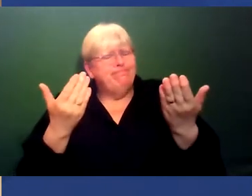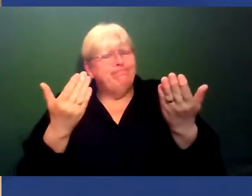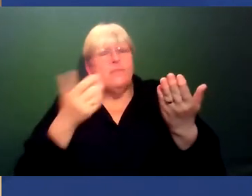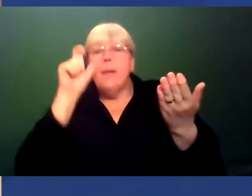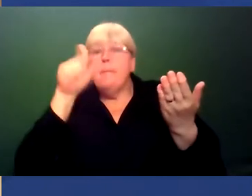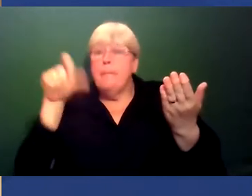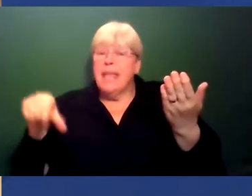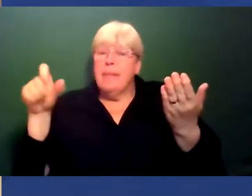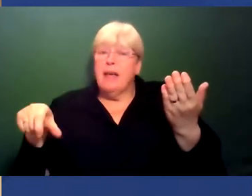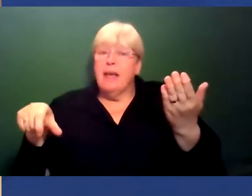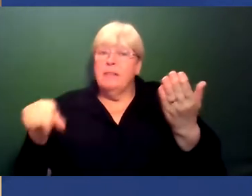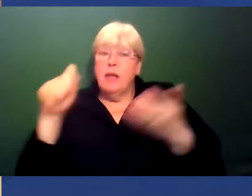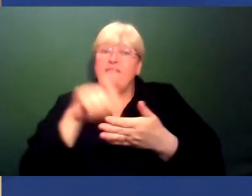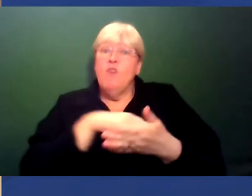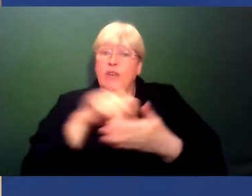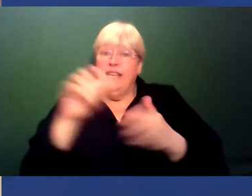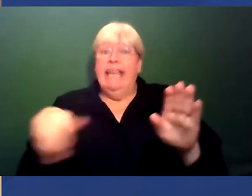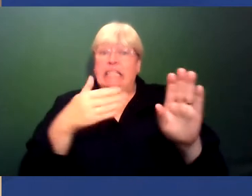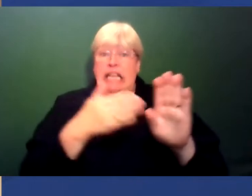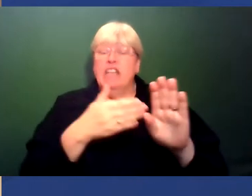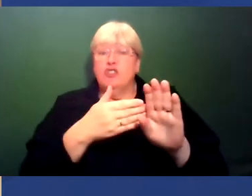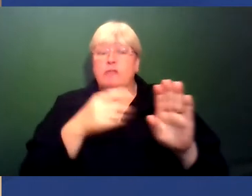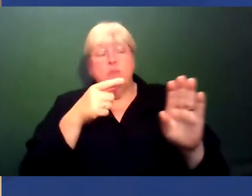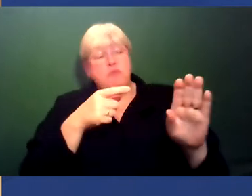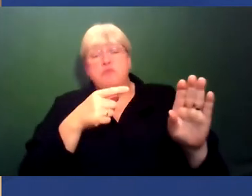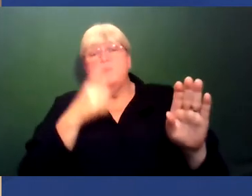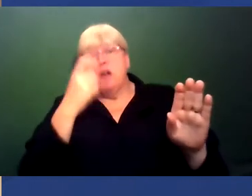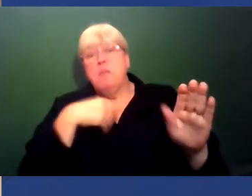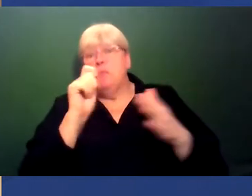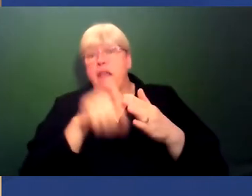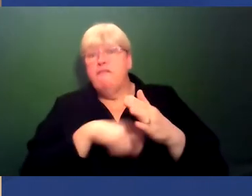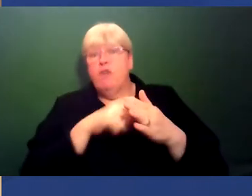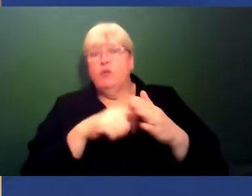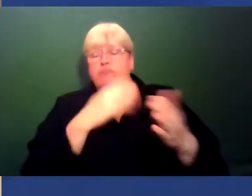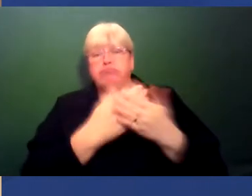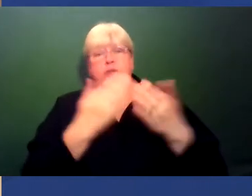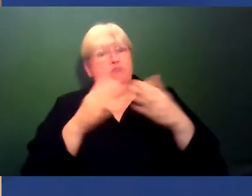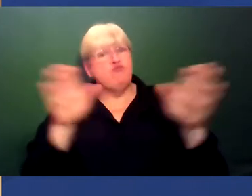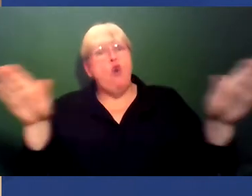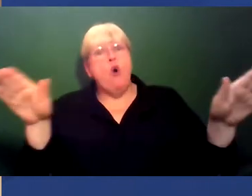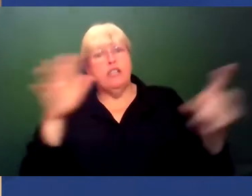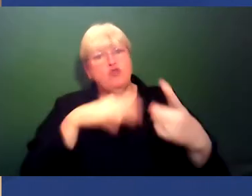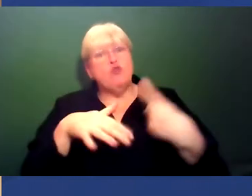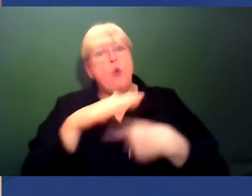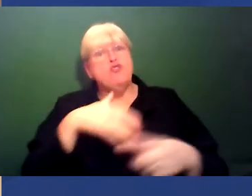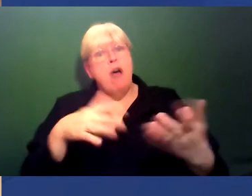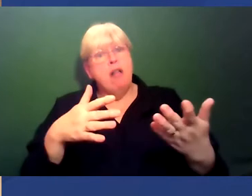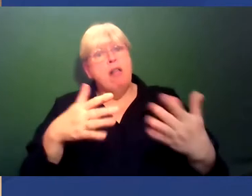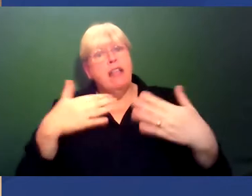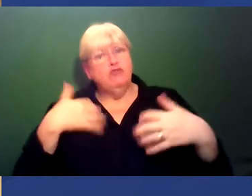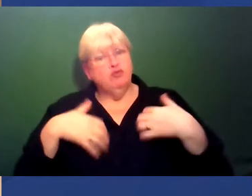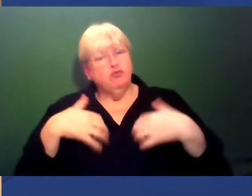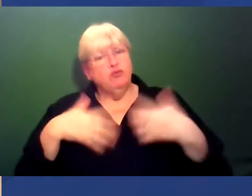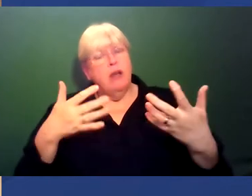in terms of their voting intentions or whatever, you know, they probably vote in the broader social interest. And